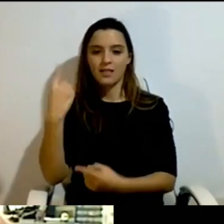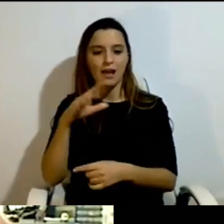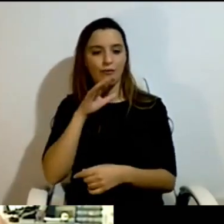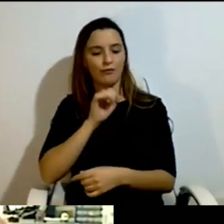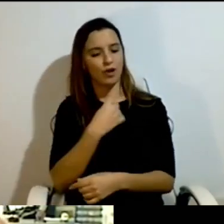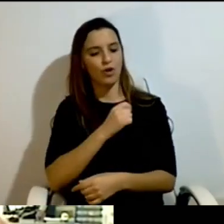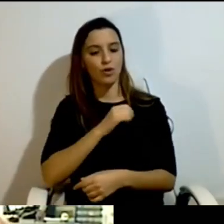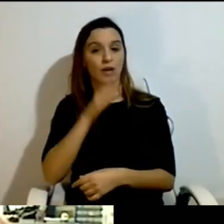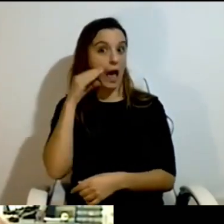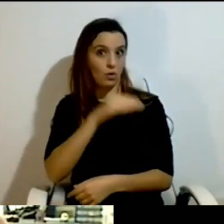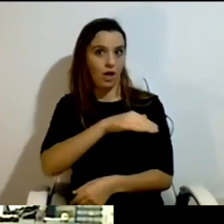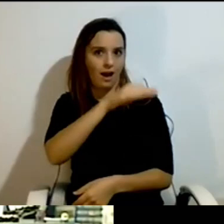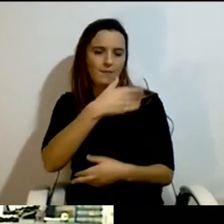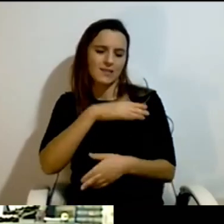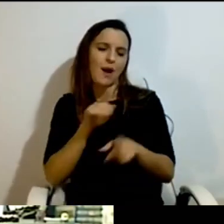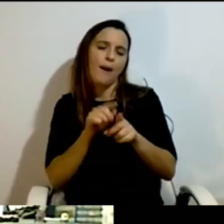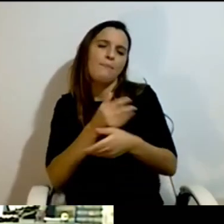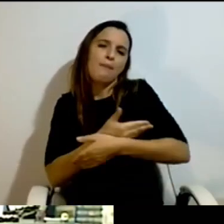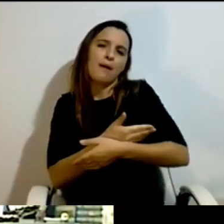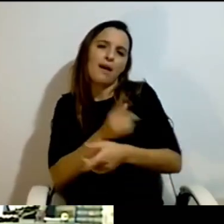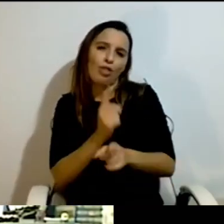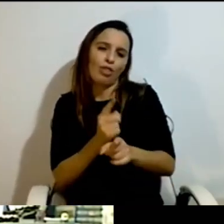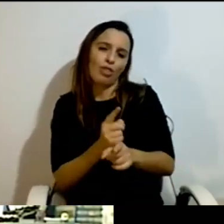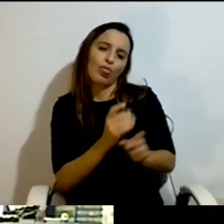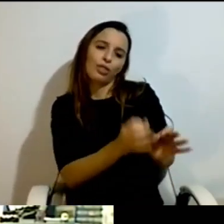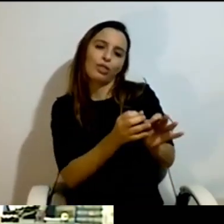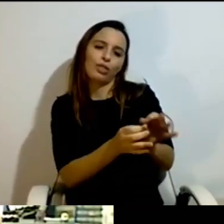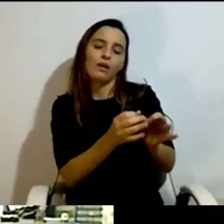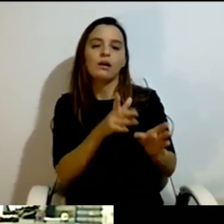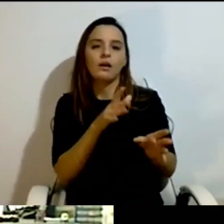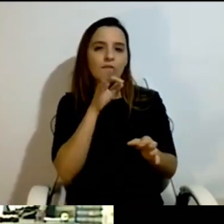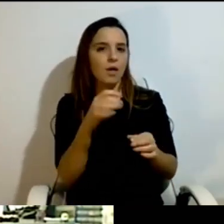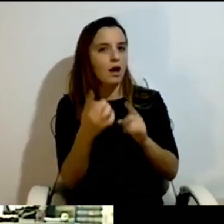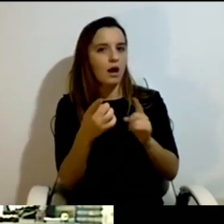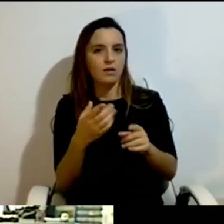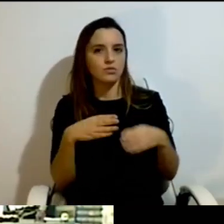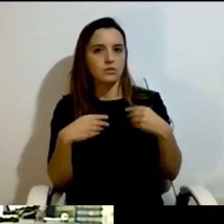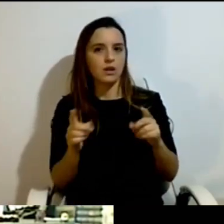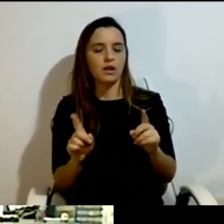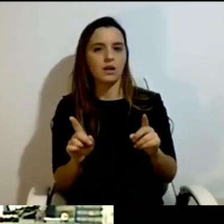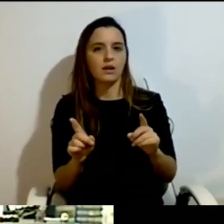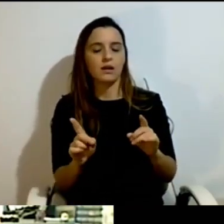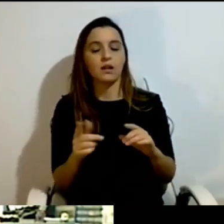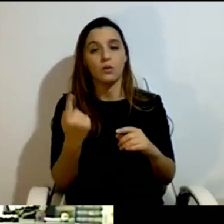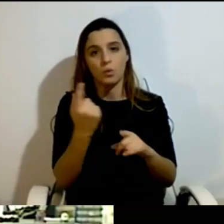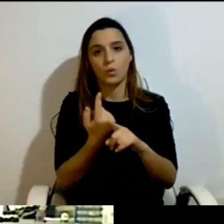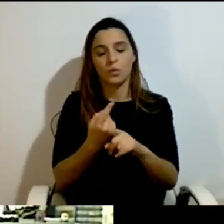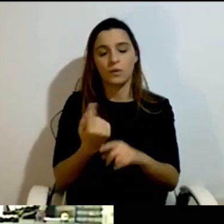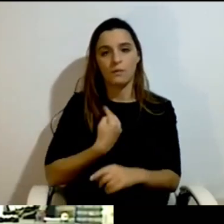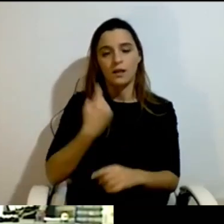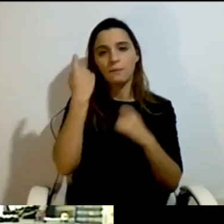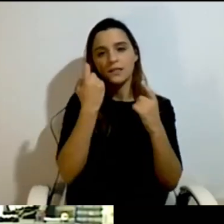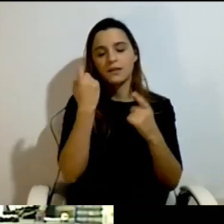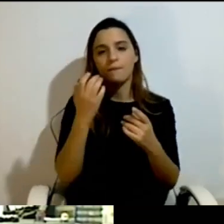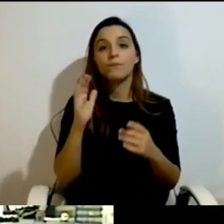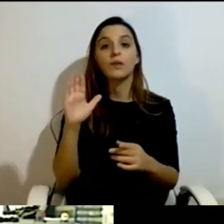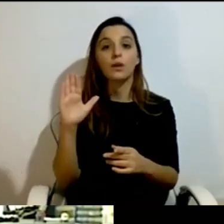difficulties with that. And one of the things you have to consider when you give, when you give support to people